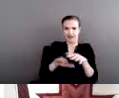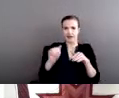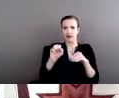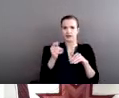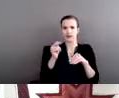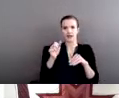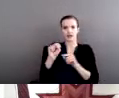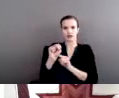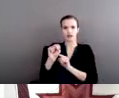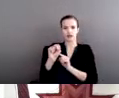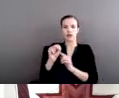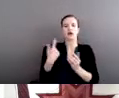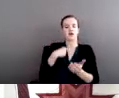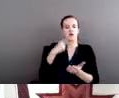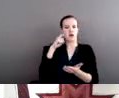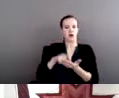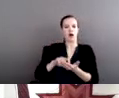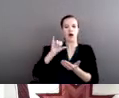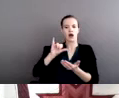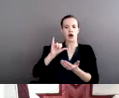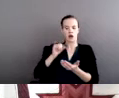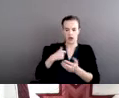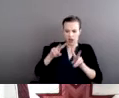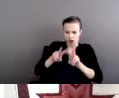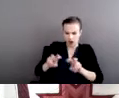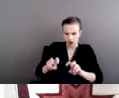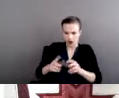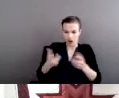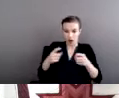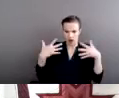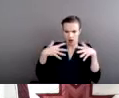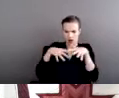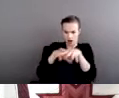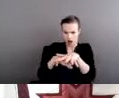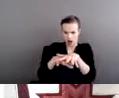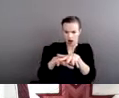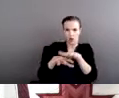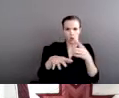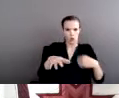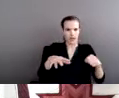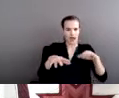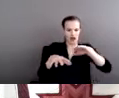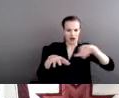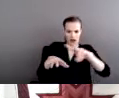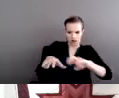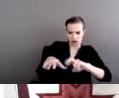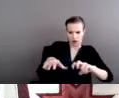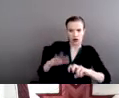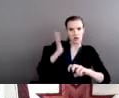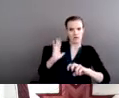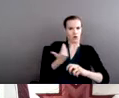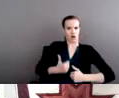as to what our lives might have been like before. And in assimilation, there was a great deal of